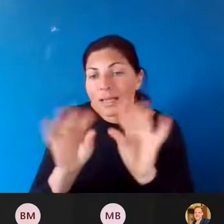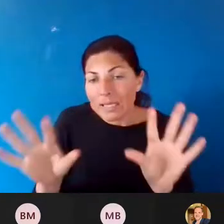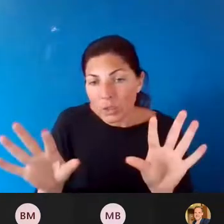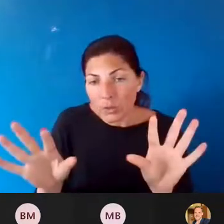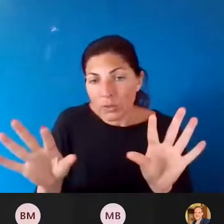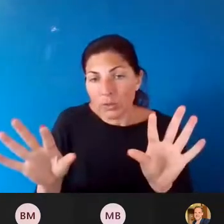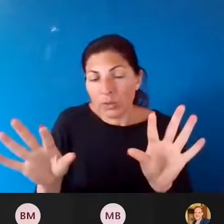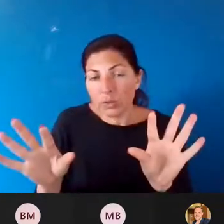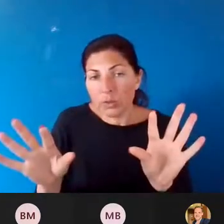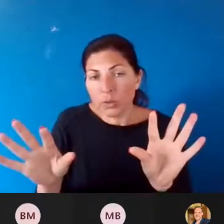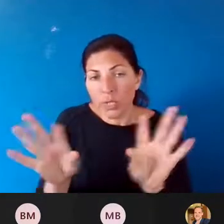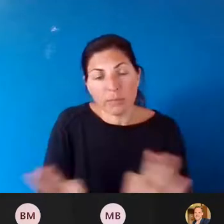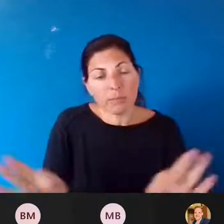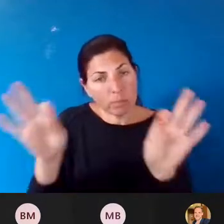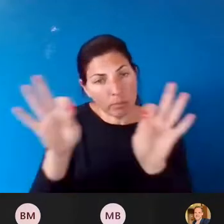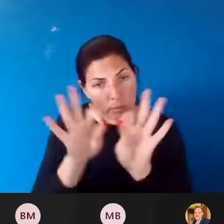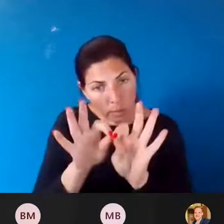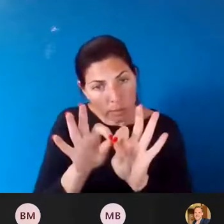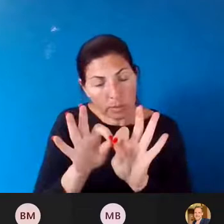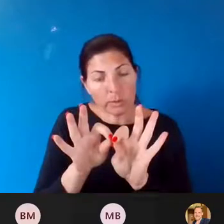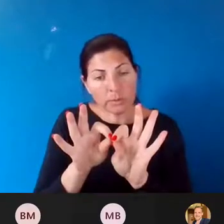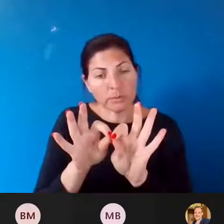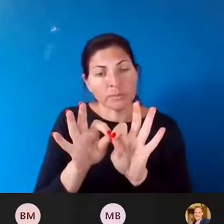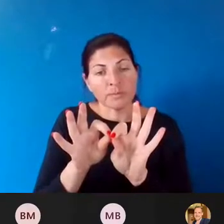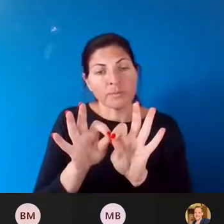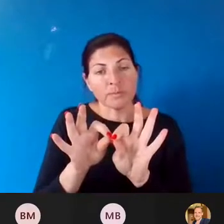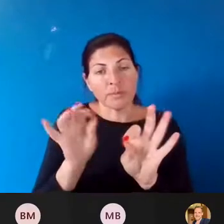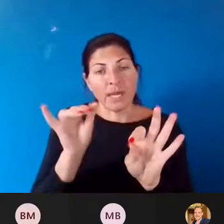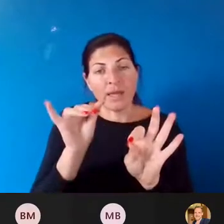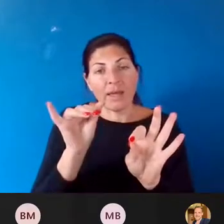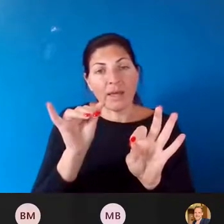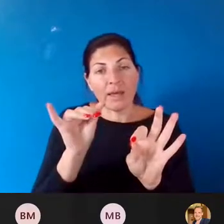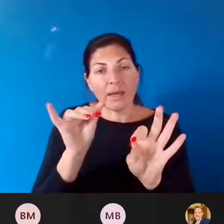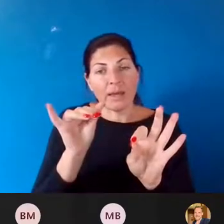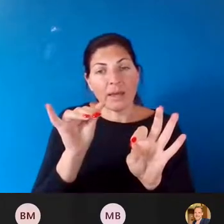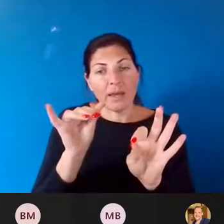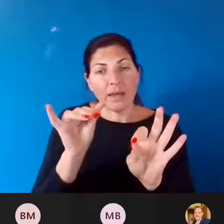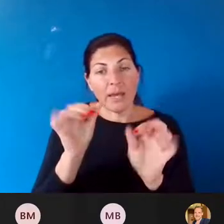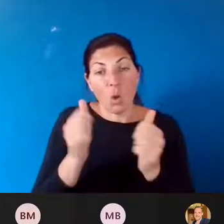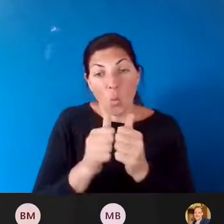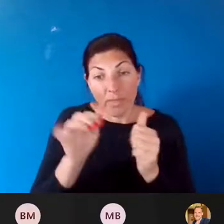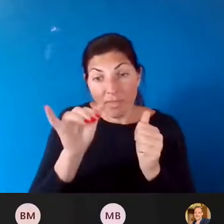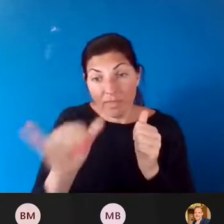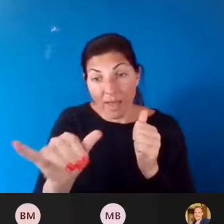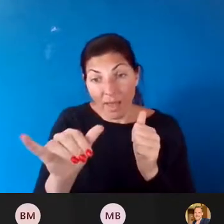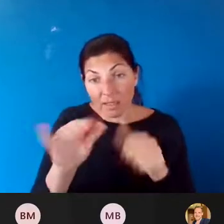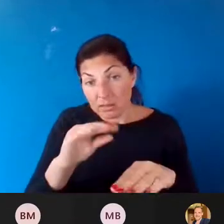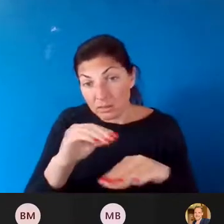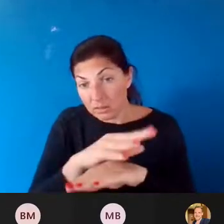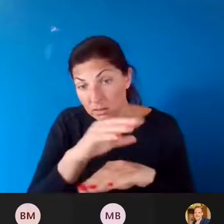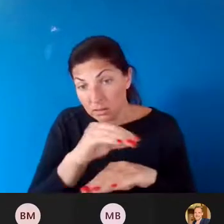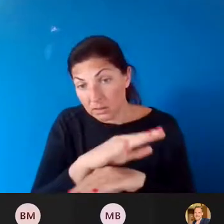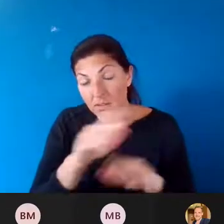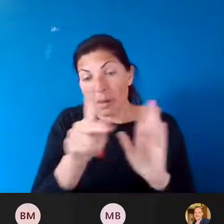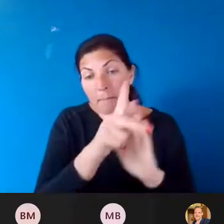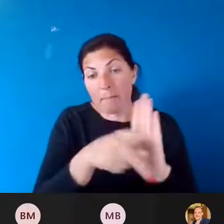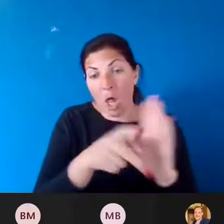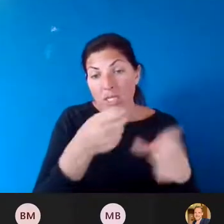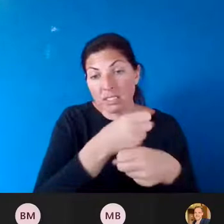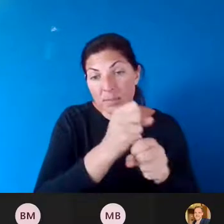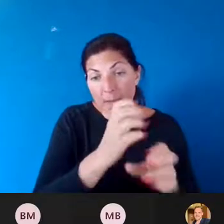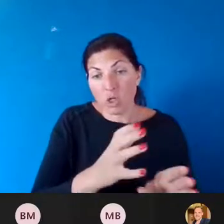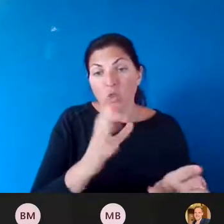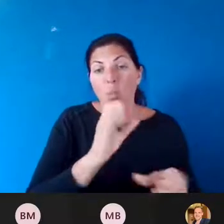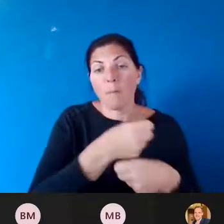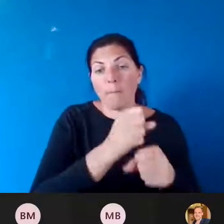important, that is wanted. And and that, I think, pushes policymakers to make the decisions that are needed